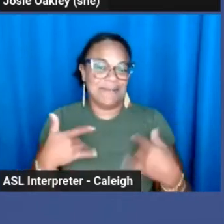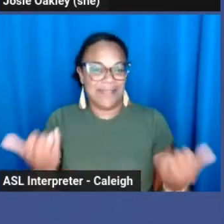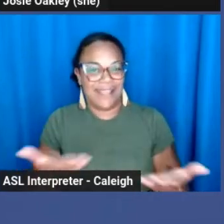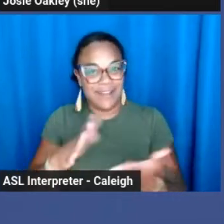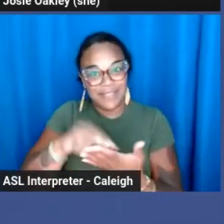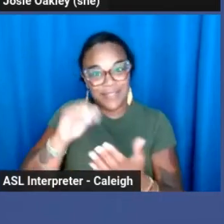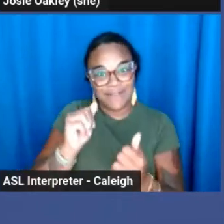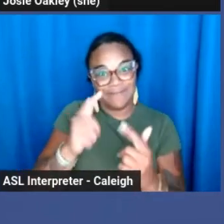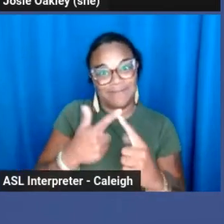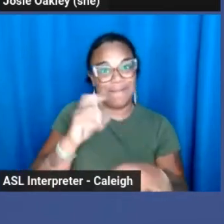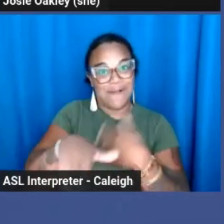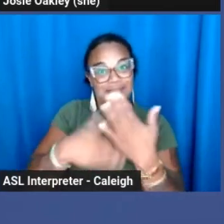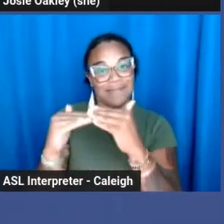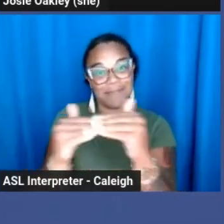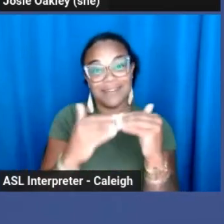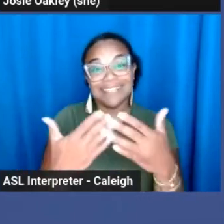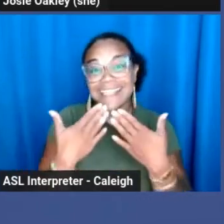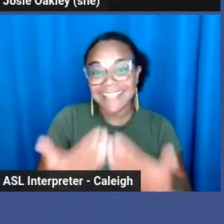peers. Thank you.